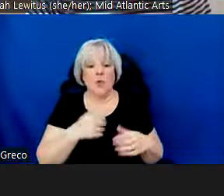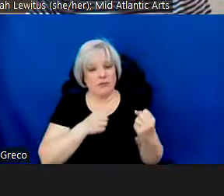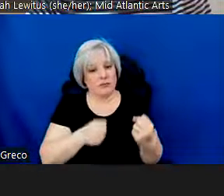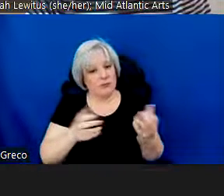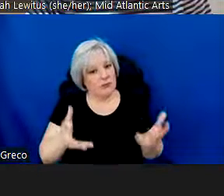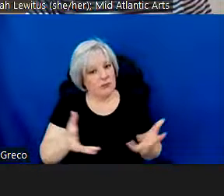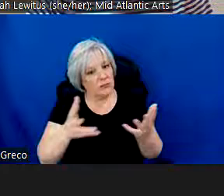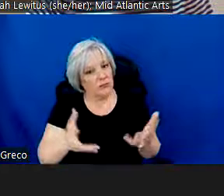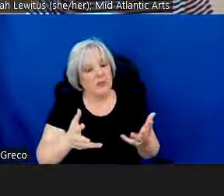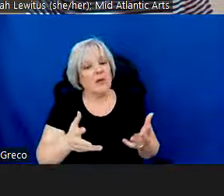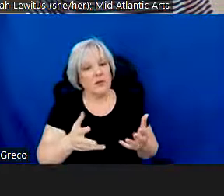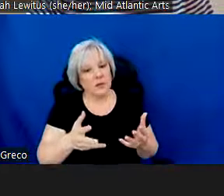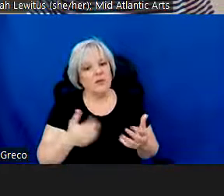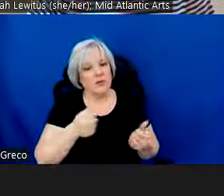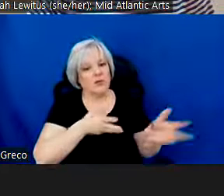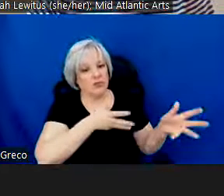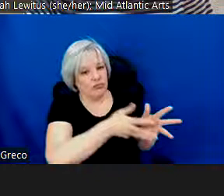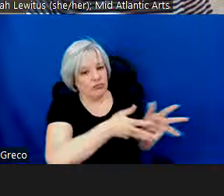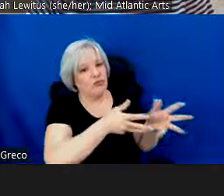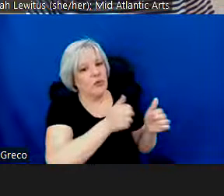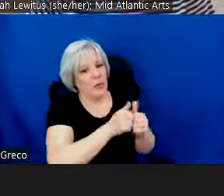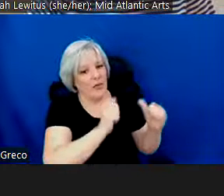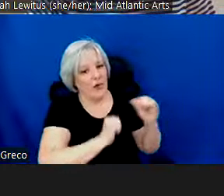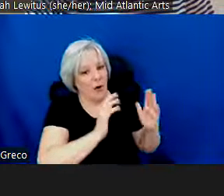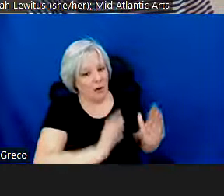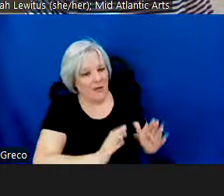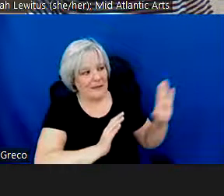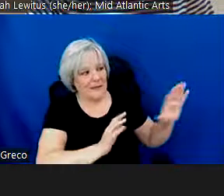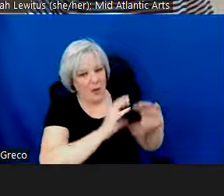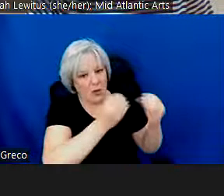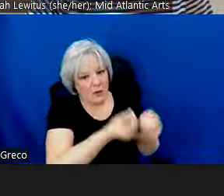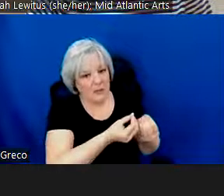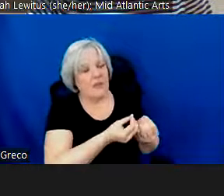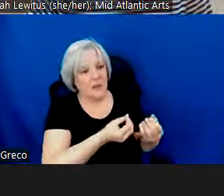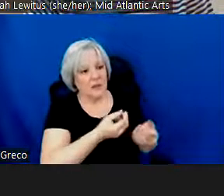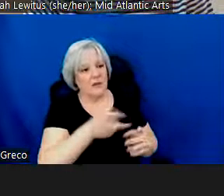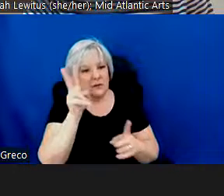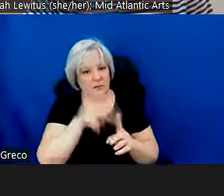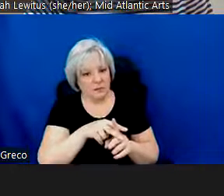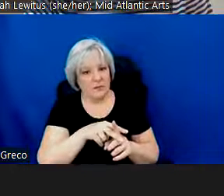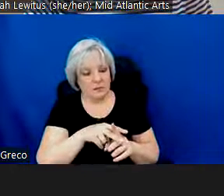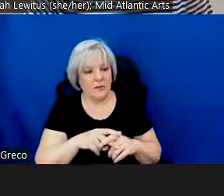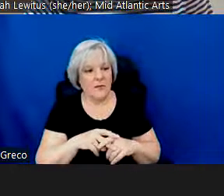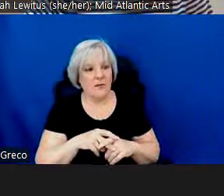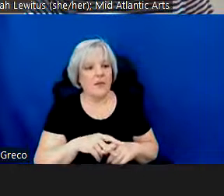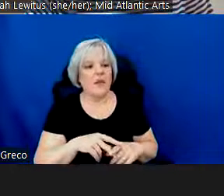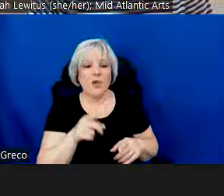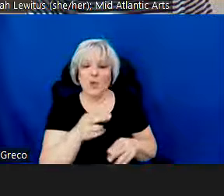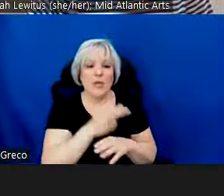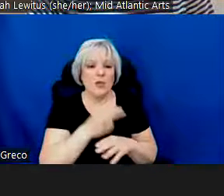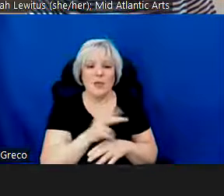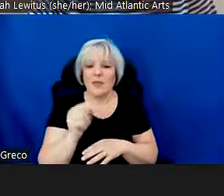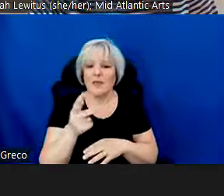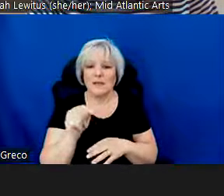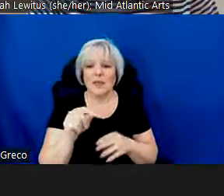encourage you to be in dialogue with the artist or company that you're working with for this application. You can use the text box here